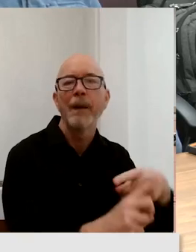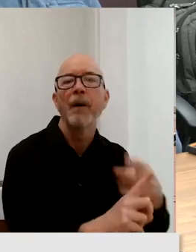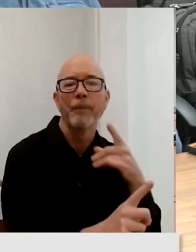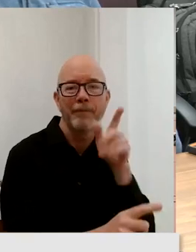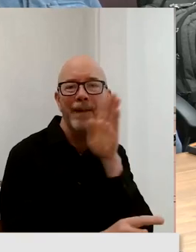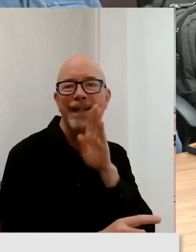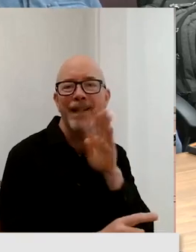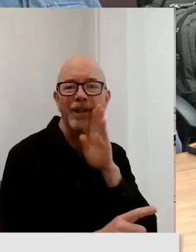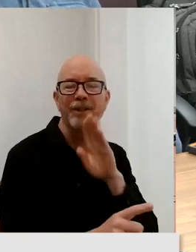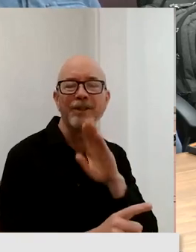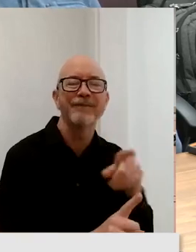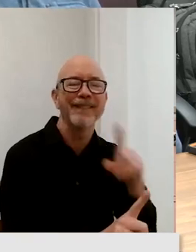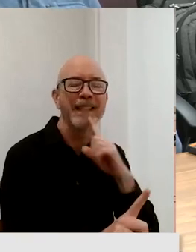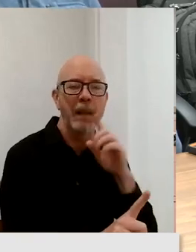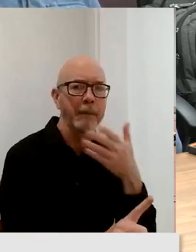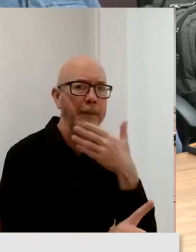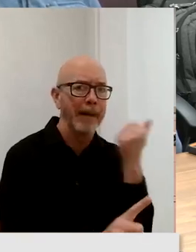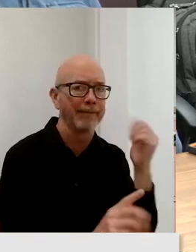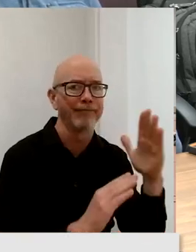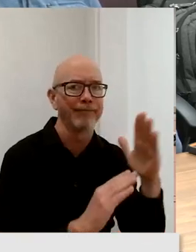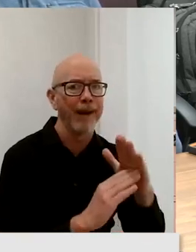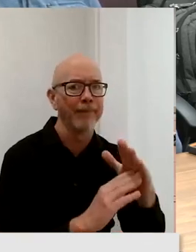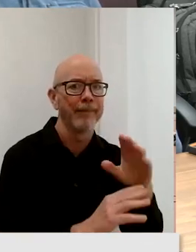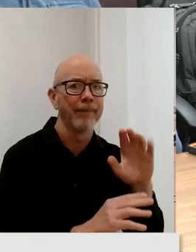Yeah. Yeah. Yeah. Yeah. Yeah.